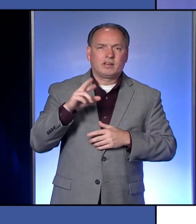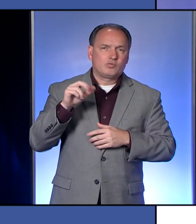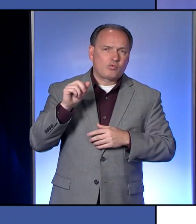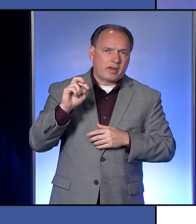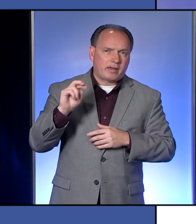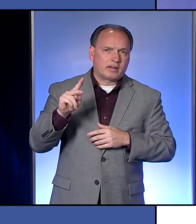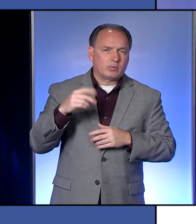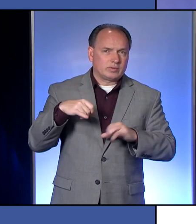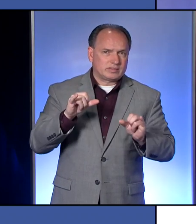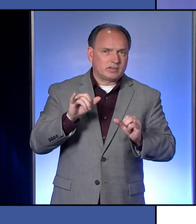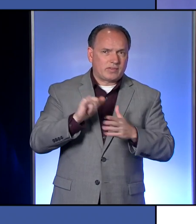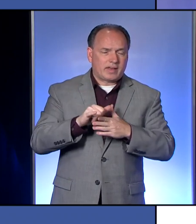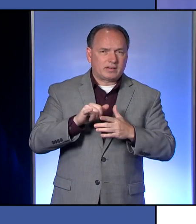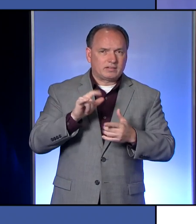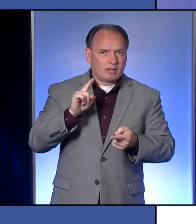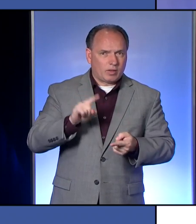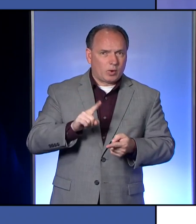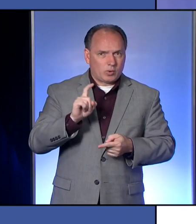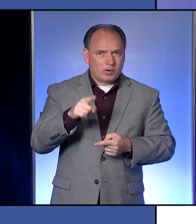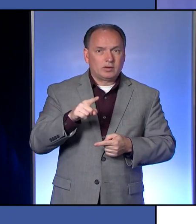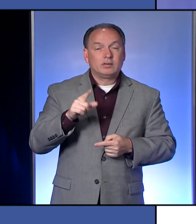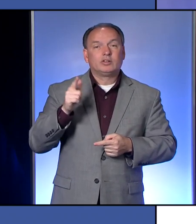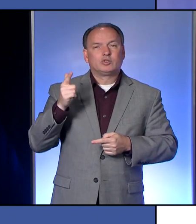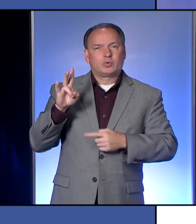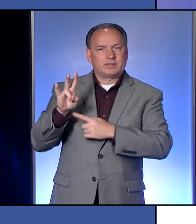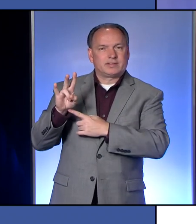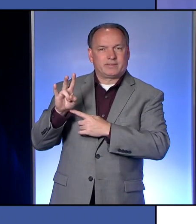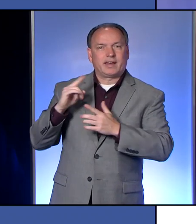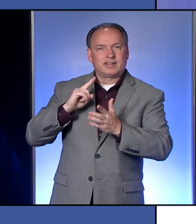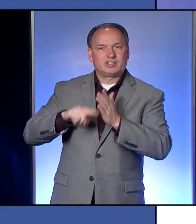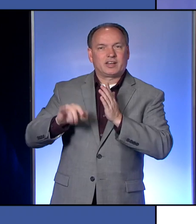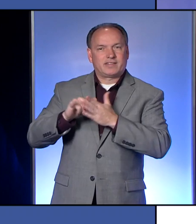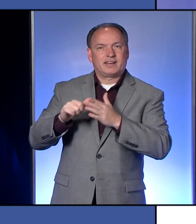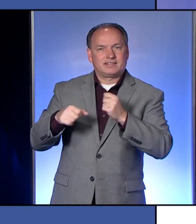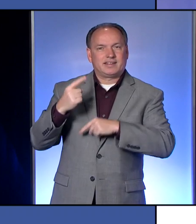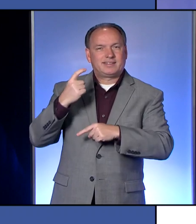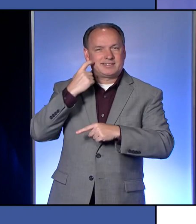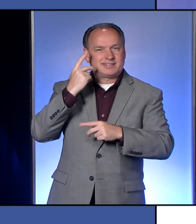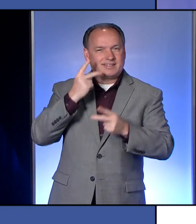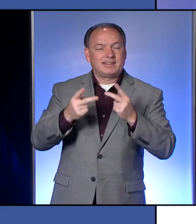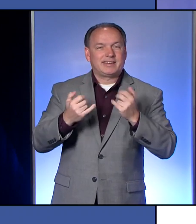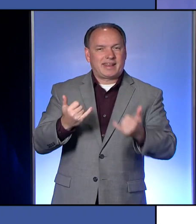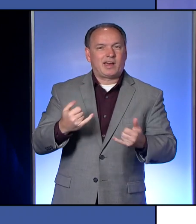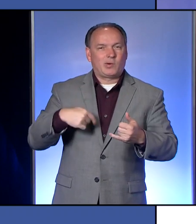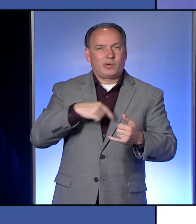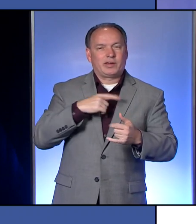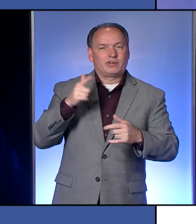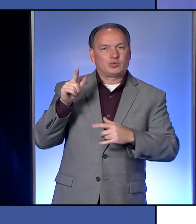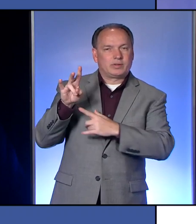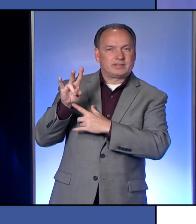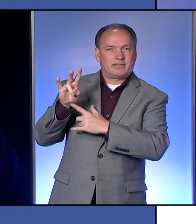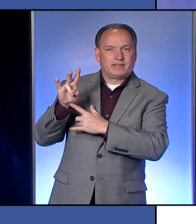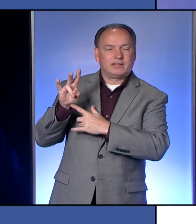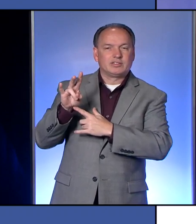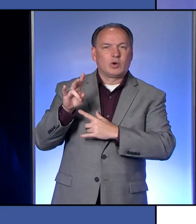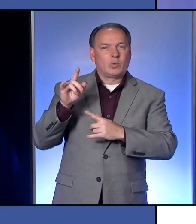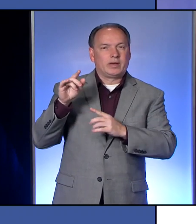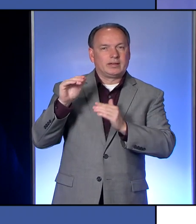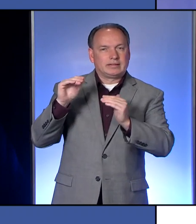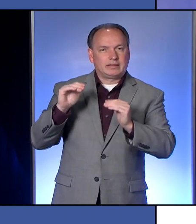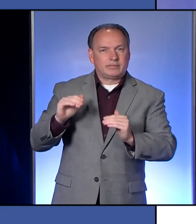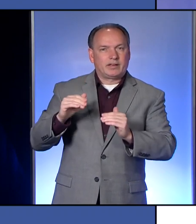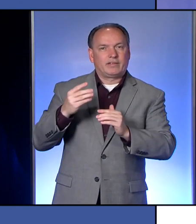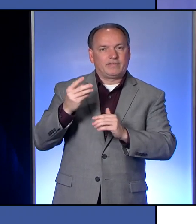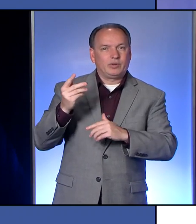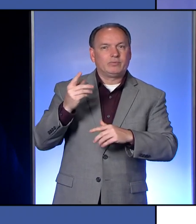Are we still kind of that low, do think? 27. I checked that out today just to see. We're now at 27. So we've dipped down a few,